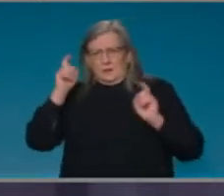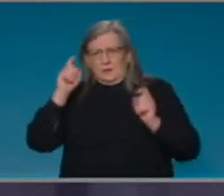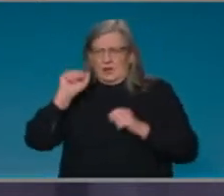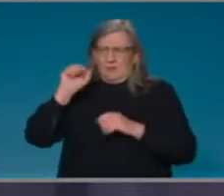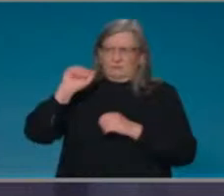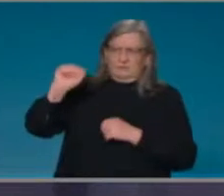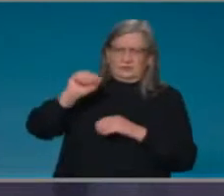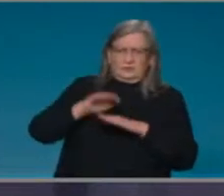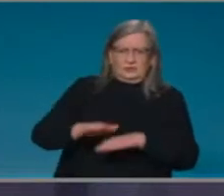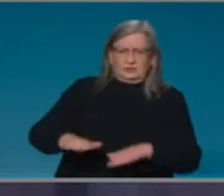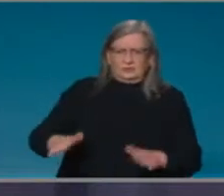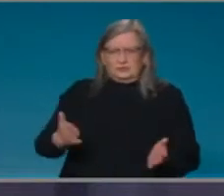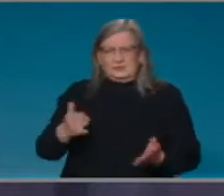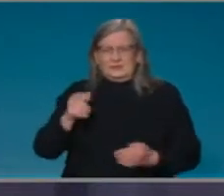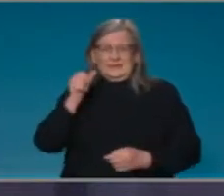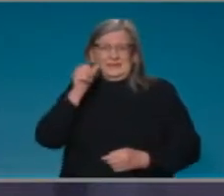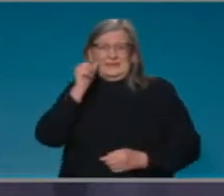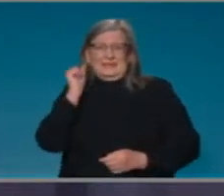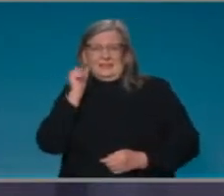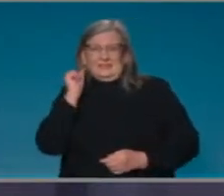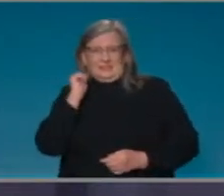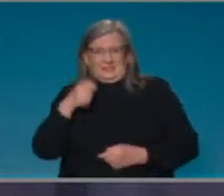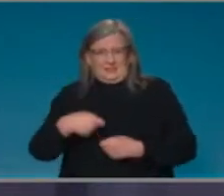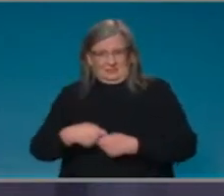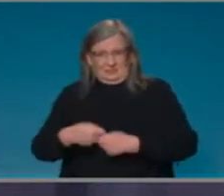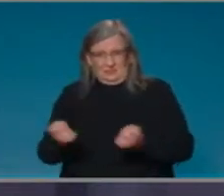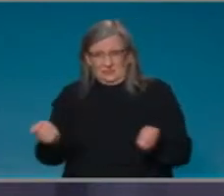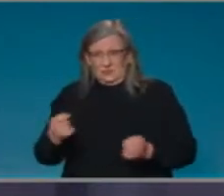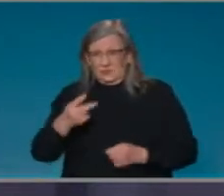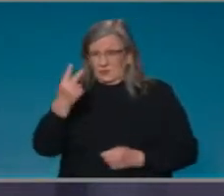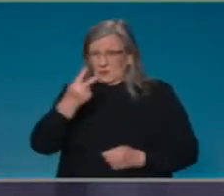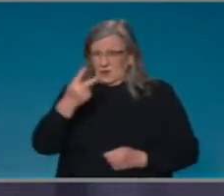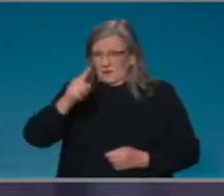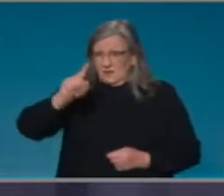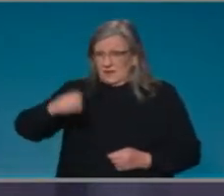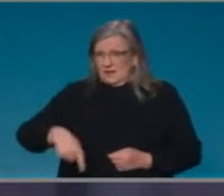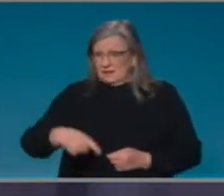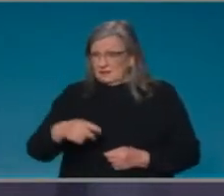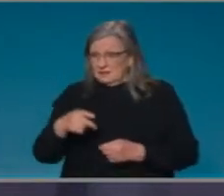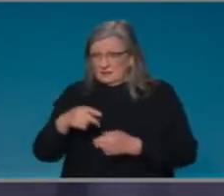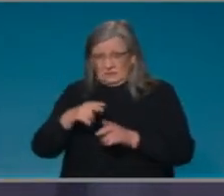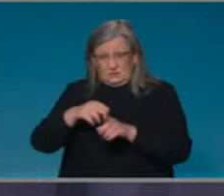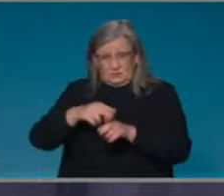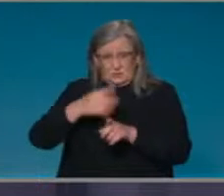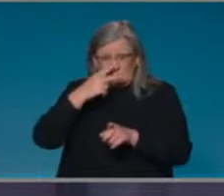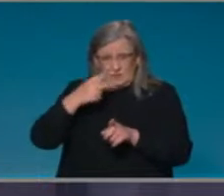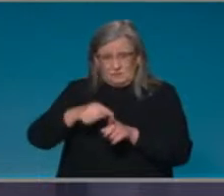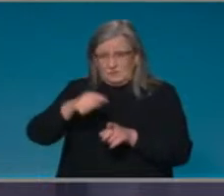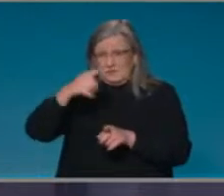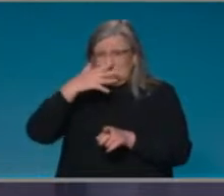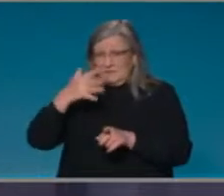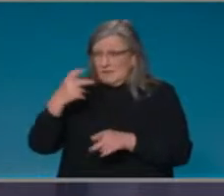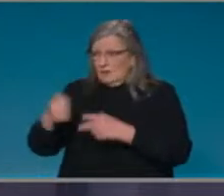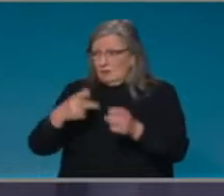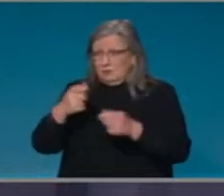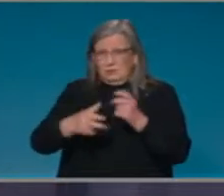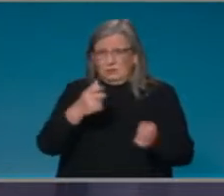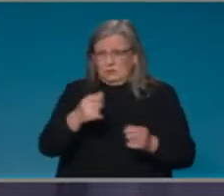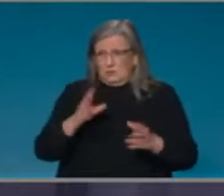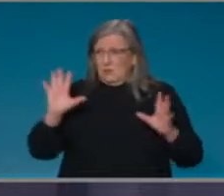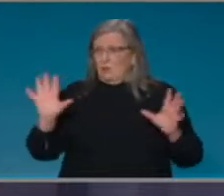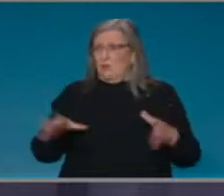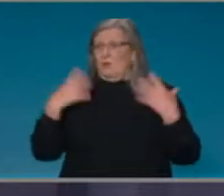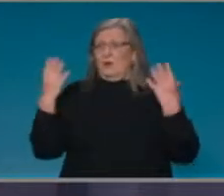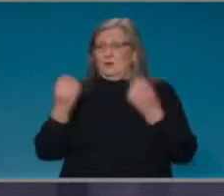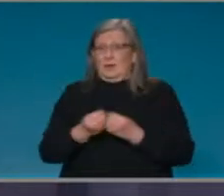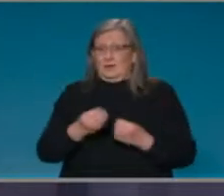12,000 doses were administered to the 12 to 15 year olds. And we know that 59,000 have been administered now to 12